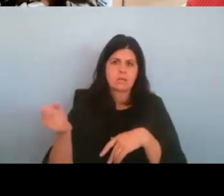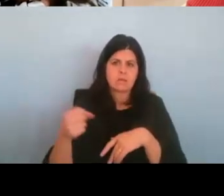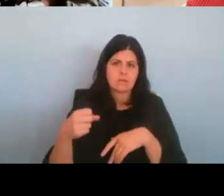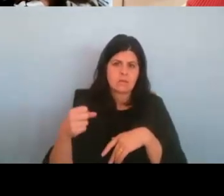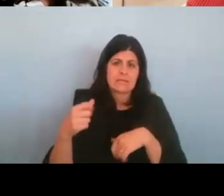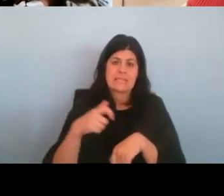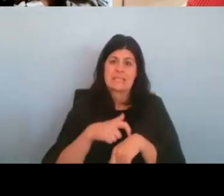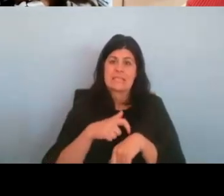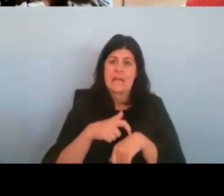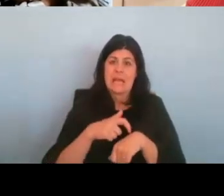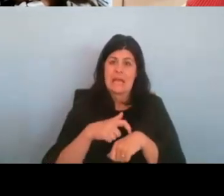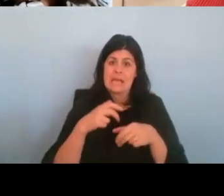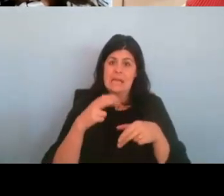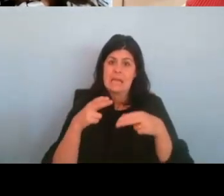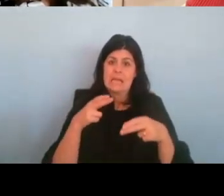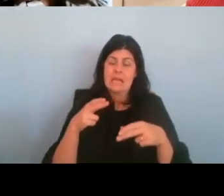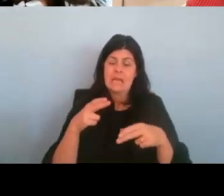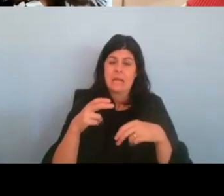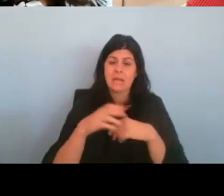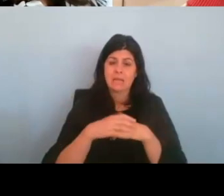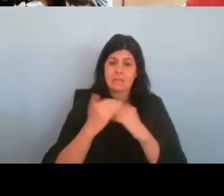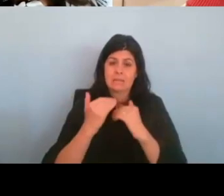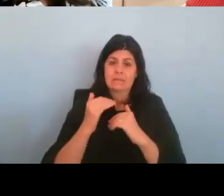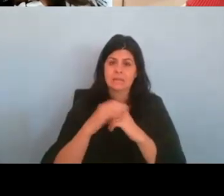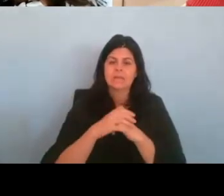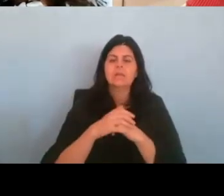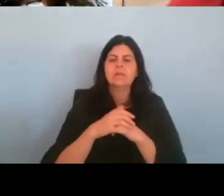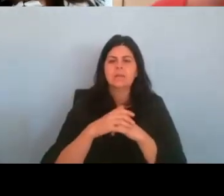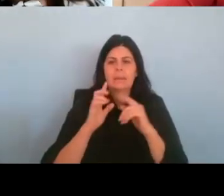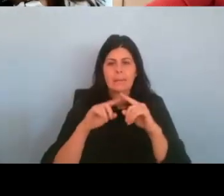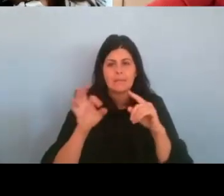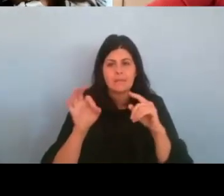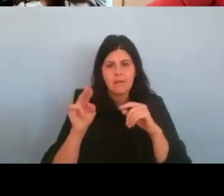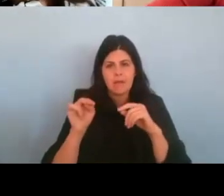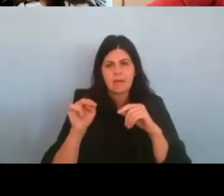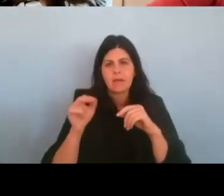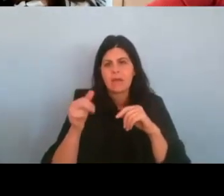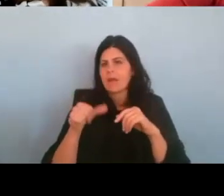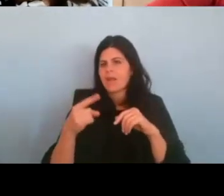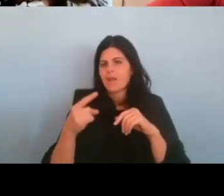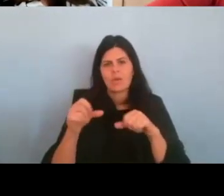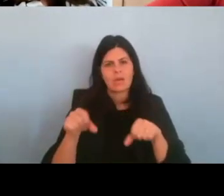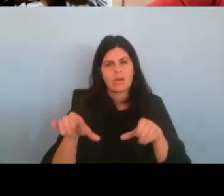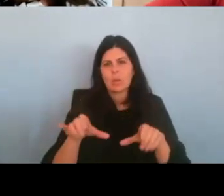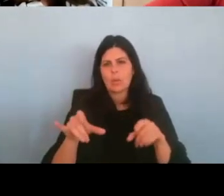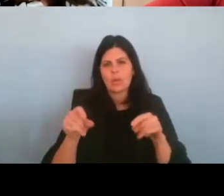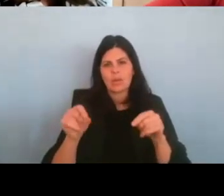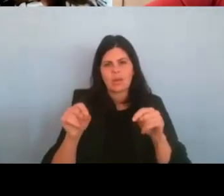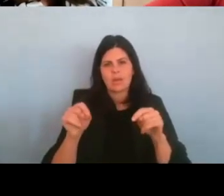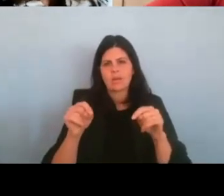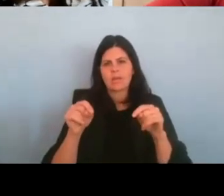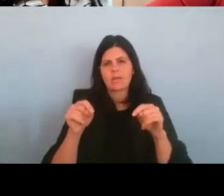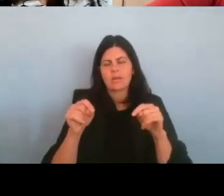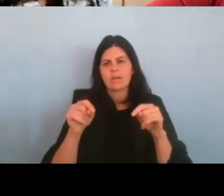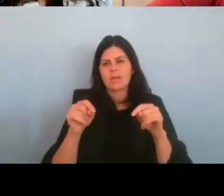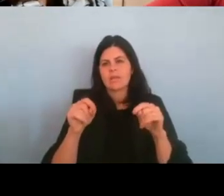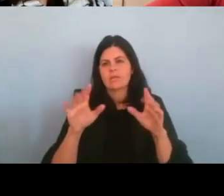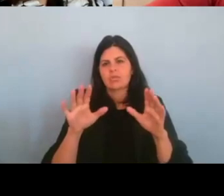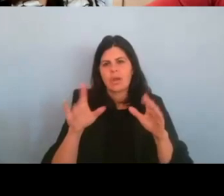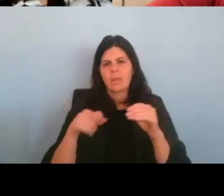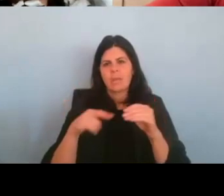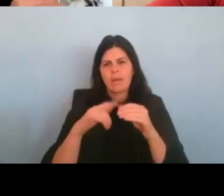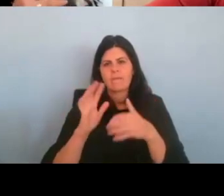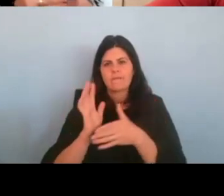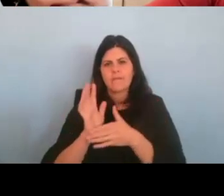crunch. It's a time crunch adventure, but it's really, it's really fun and anybody can do it. The thing that's great about the film challenge is we all